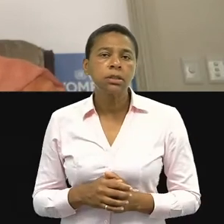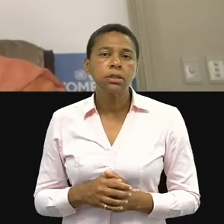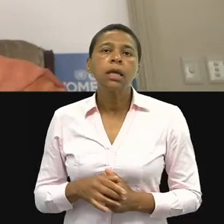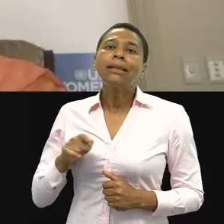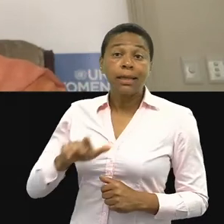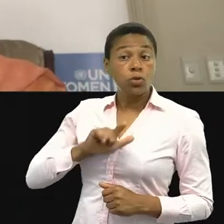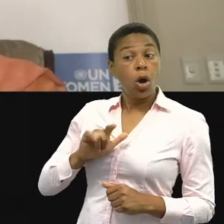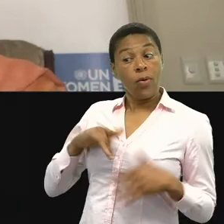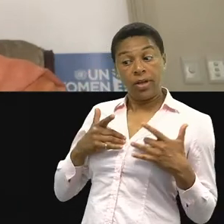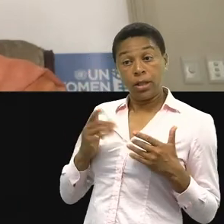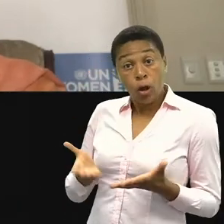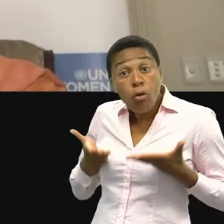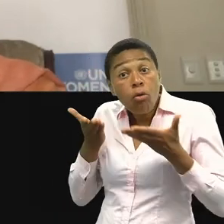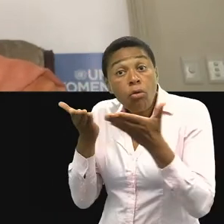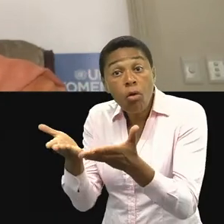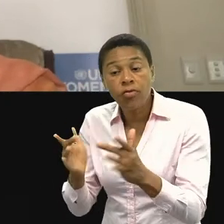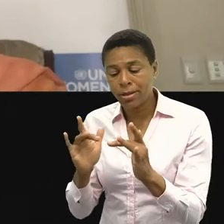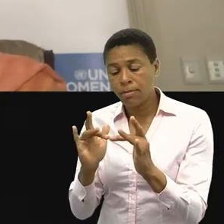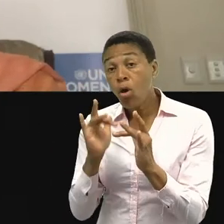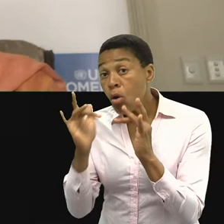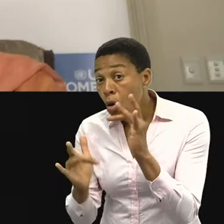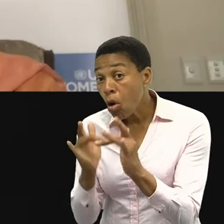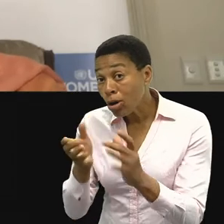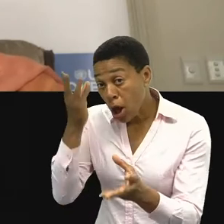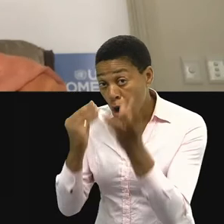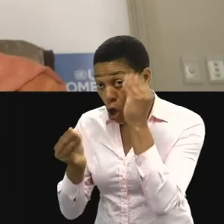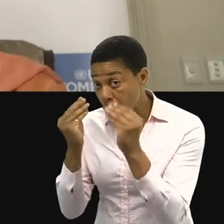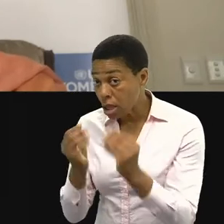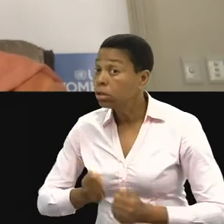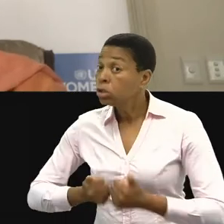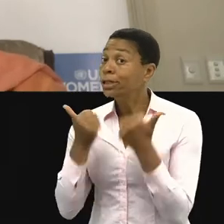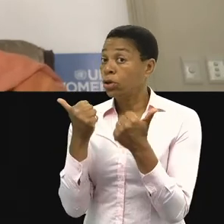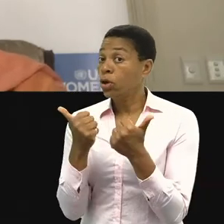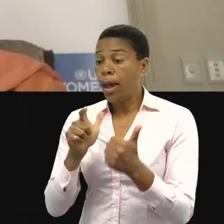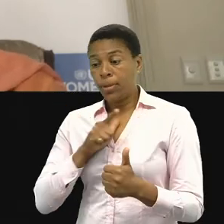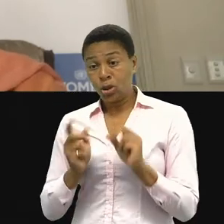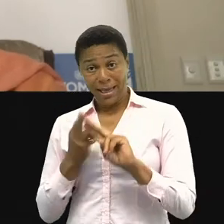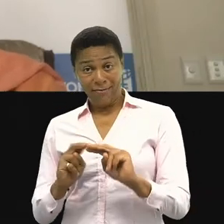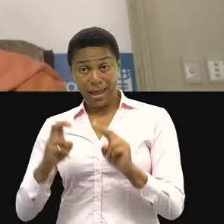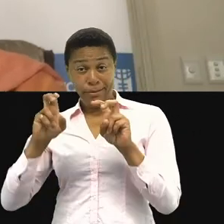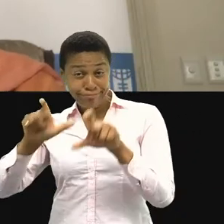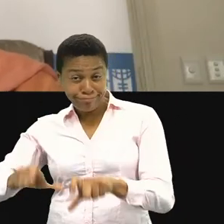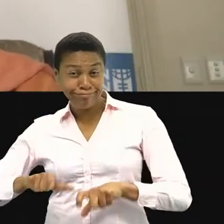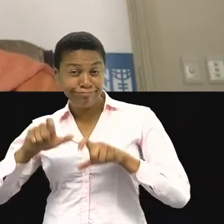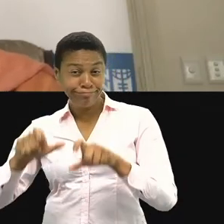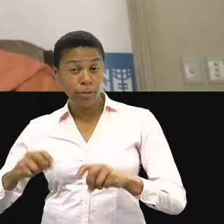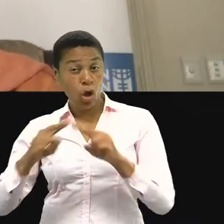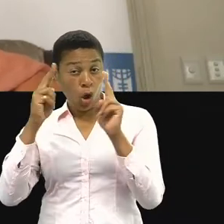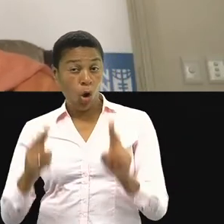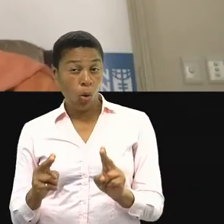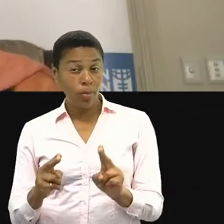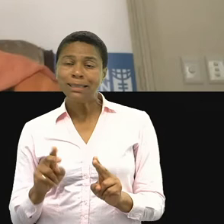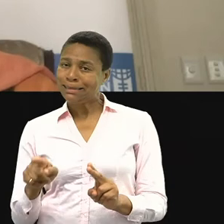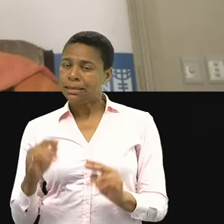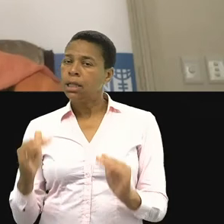learning also is very important because it's those girls who are really idle, who are at their highest risk.